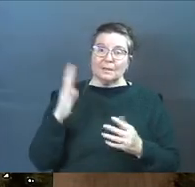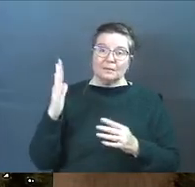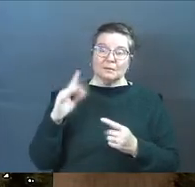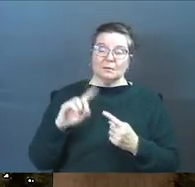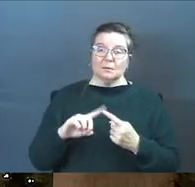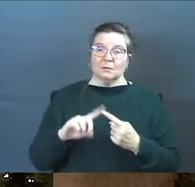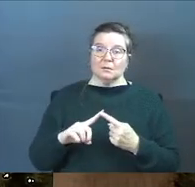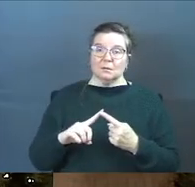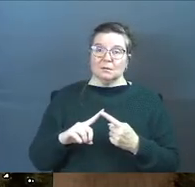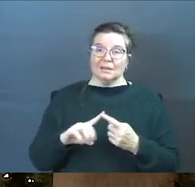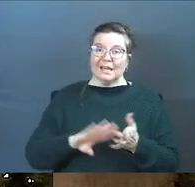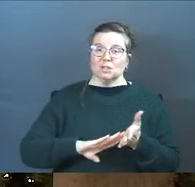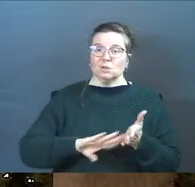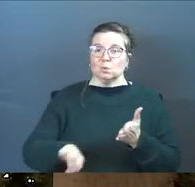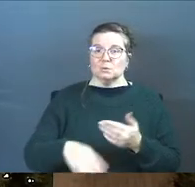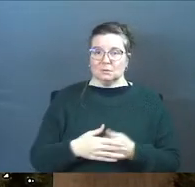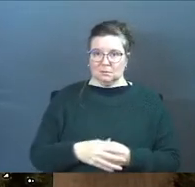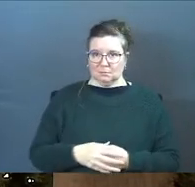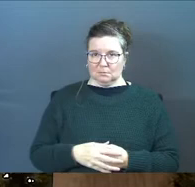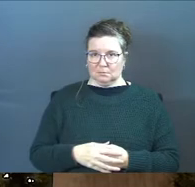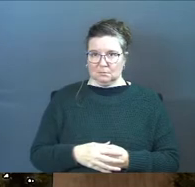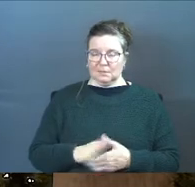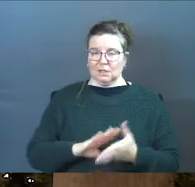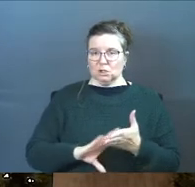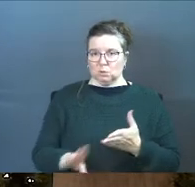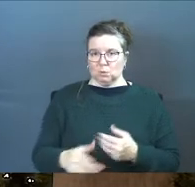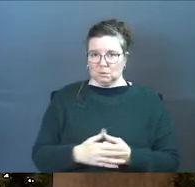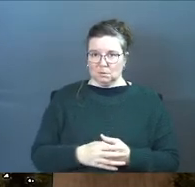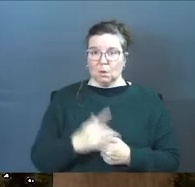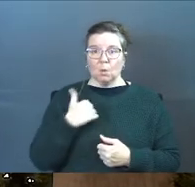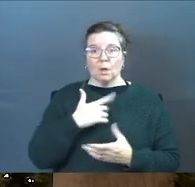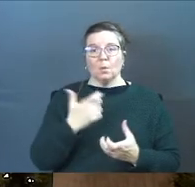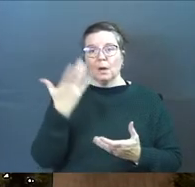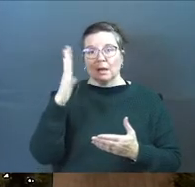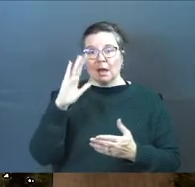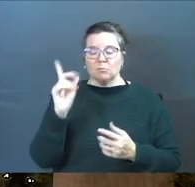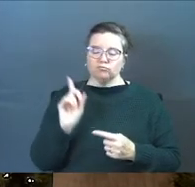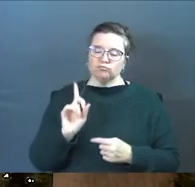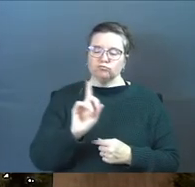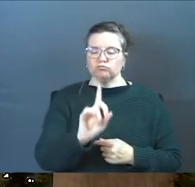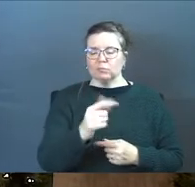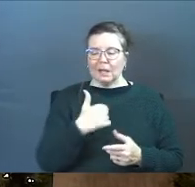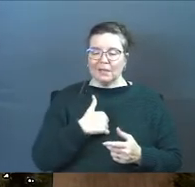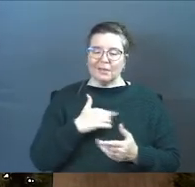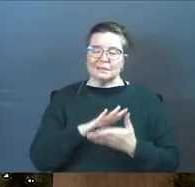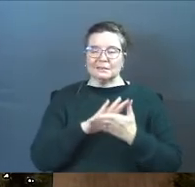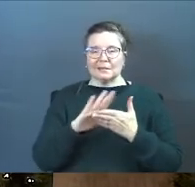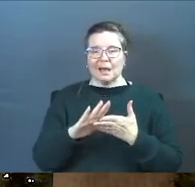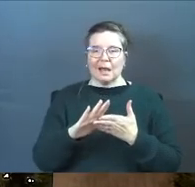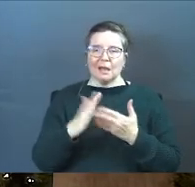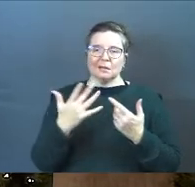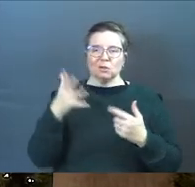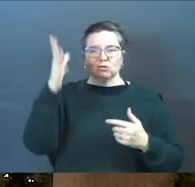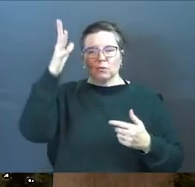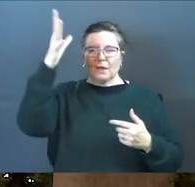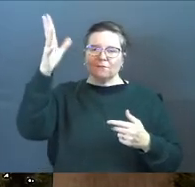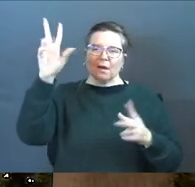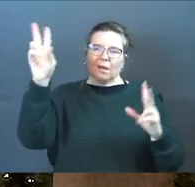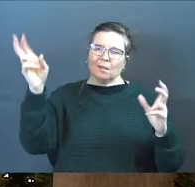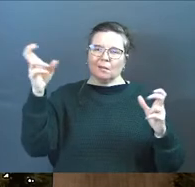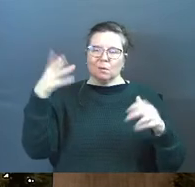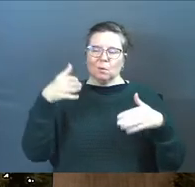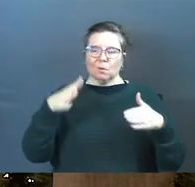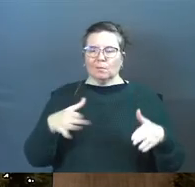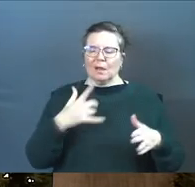number one, want to be excused. Excused. We want God to come along in this kindly grandfatherly voice